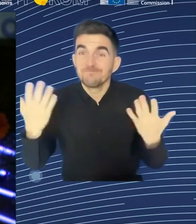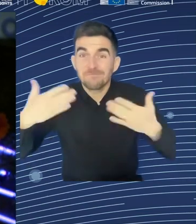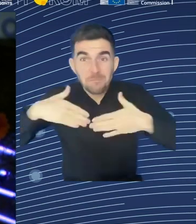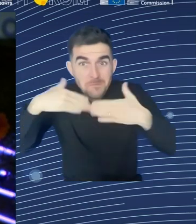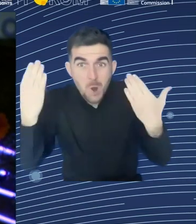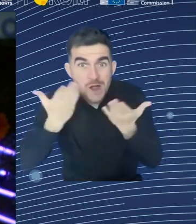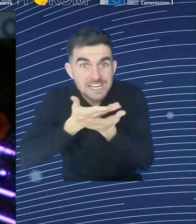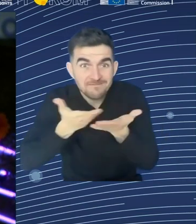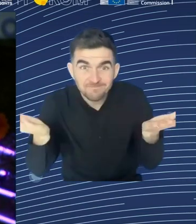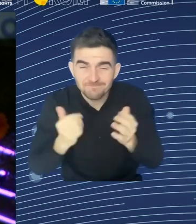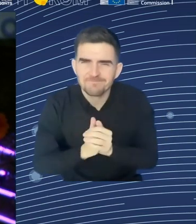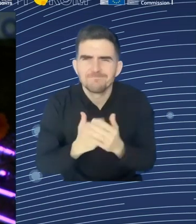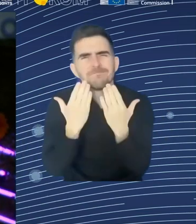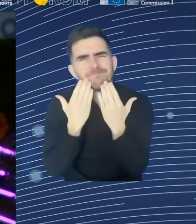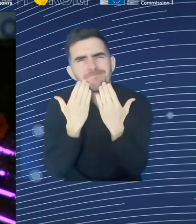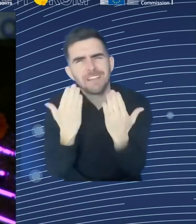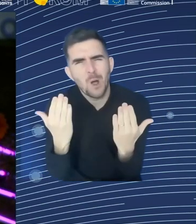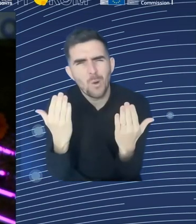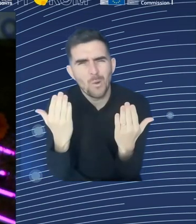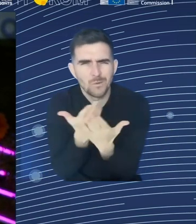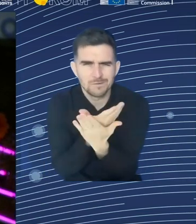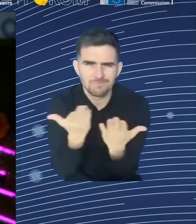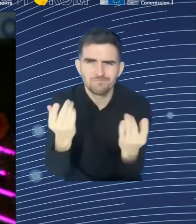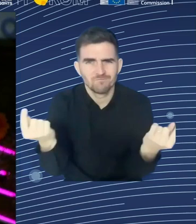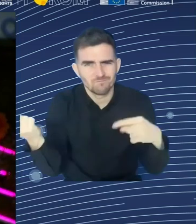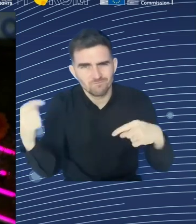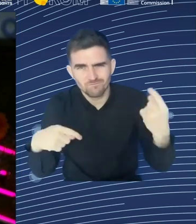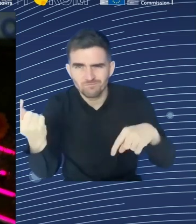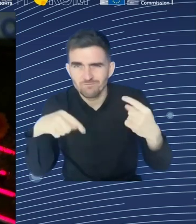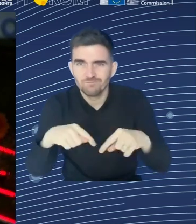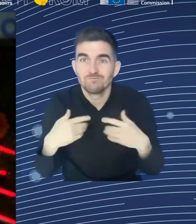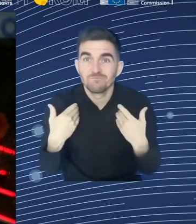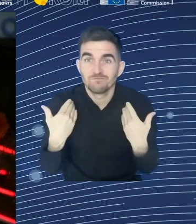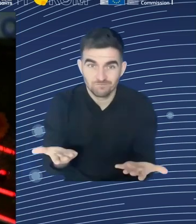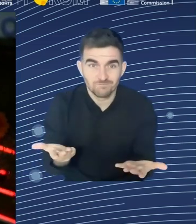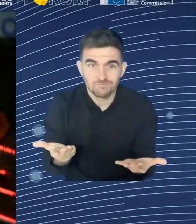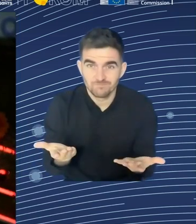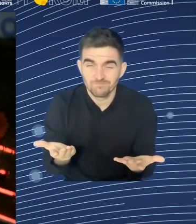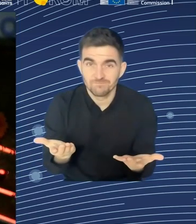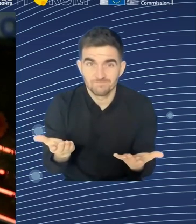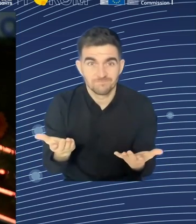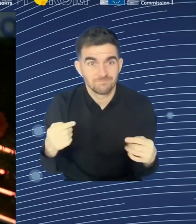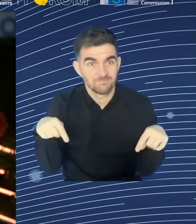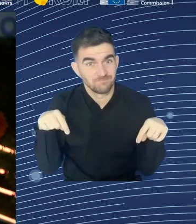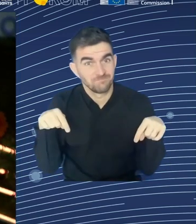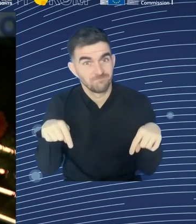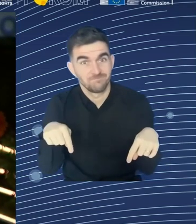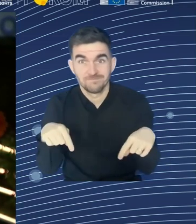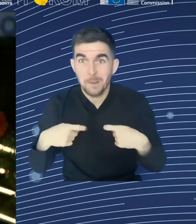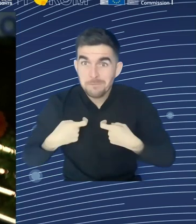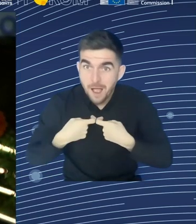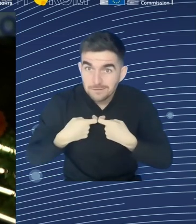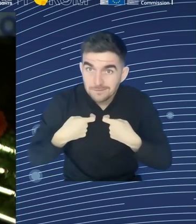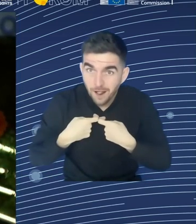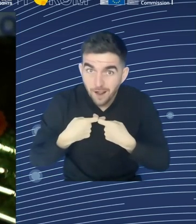It's a great pleasure for me to present to you the ESDE. And indeed, I also invite you to look at the report itself. It's